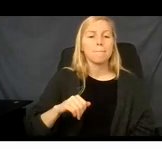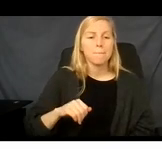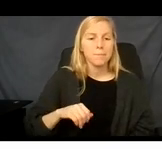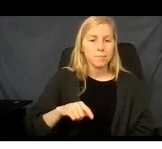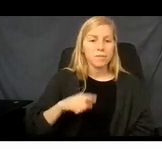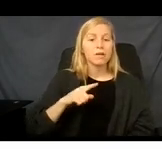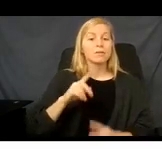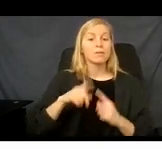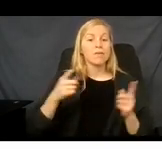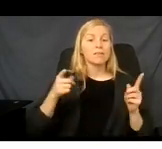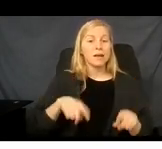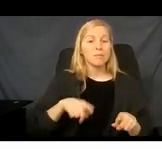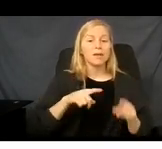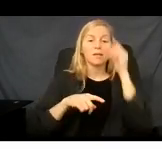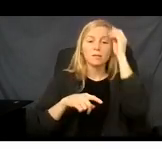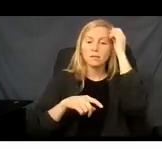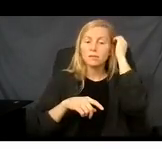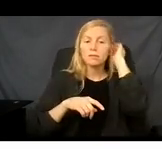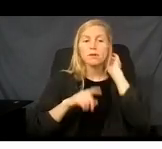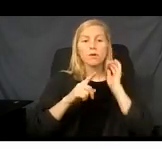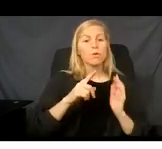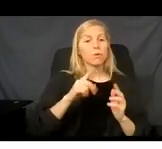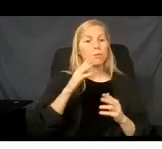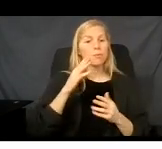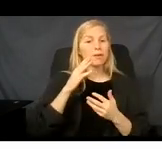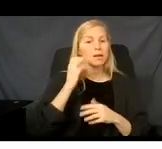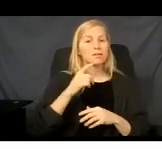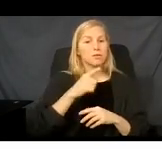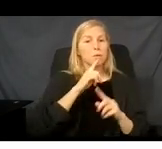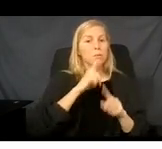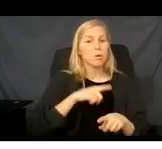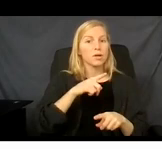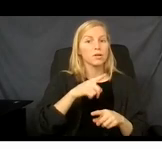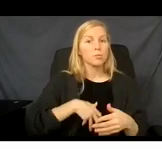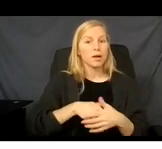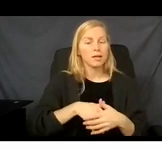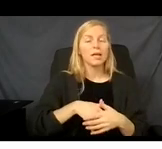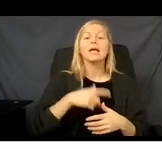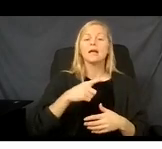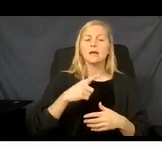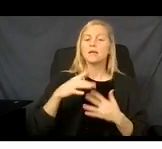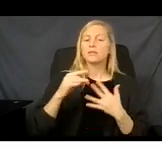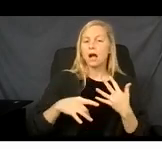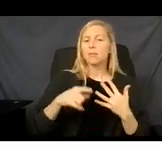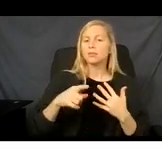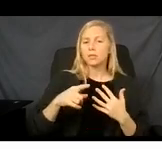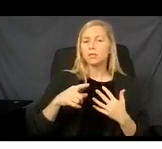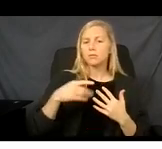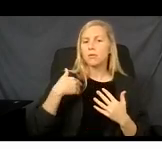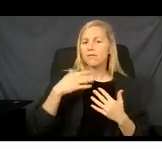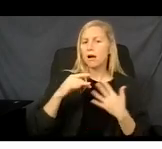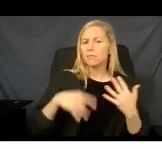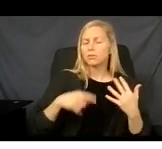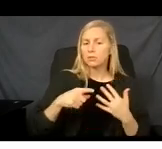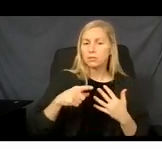based on the fact that you reported that you are pregnant, there is an option for you to request to still maintain your